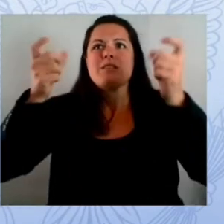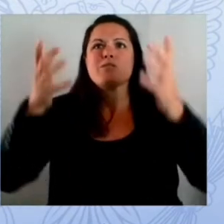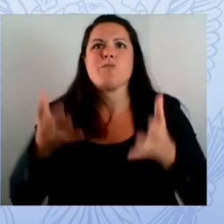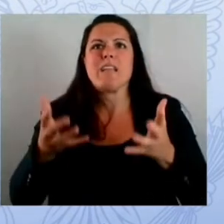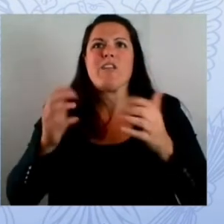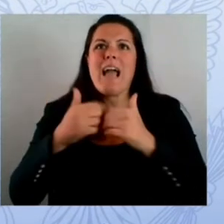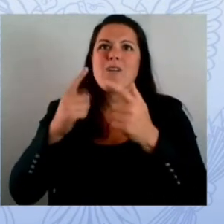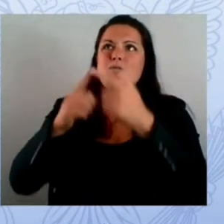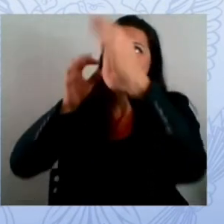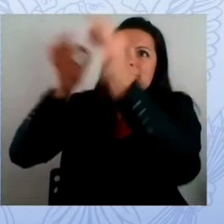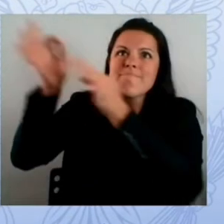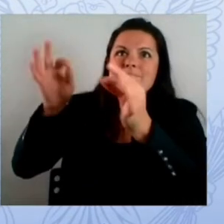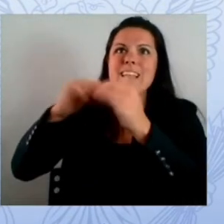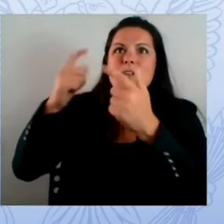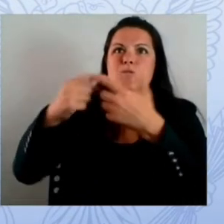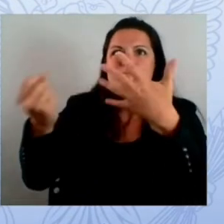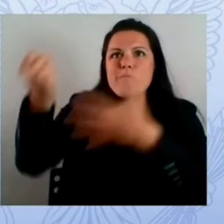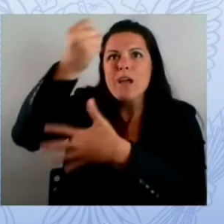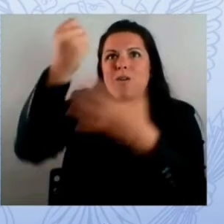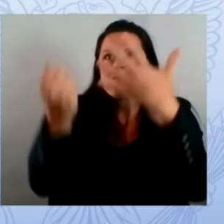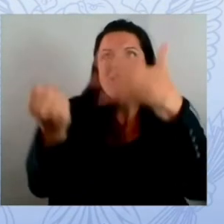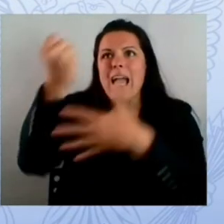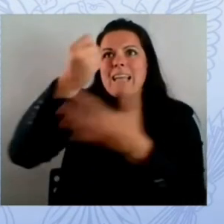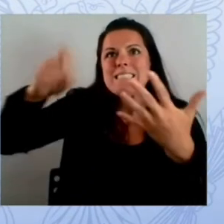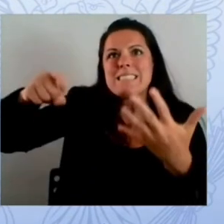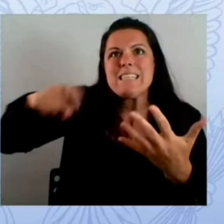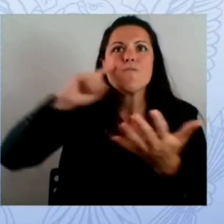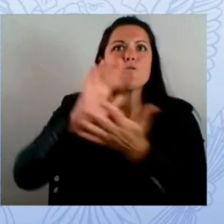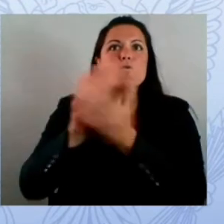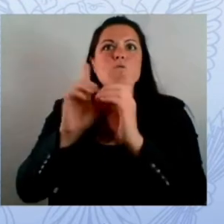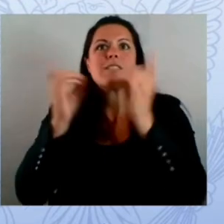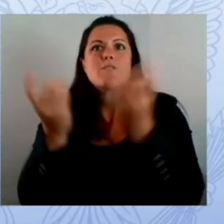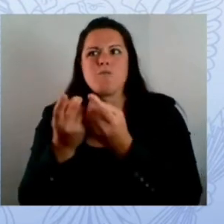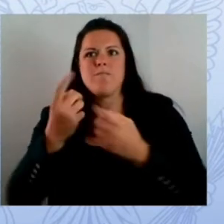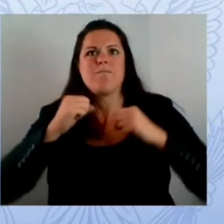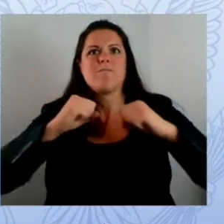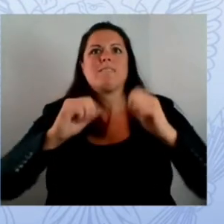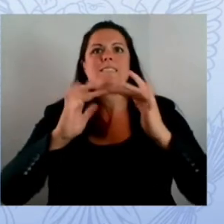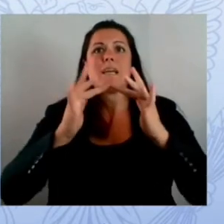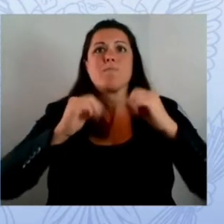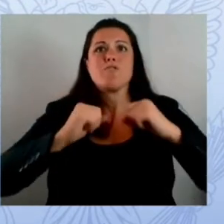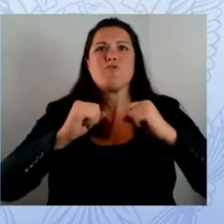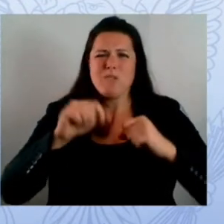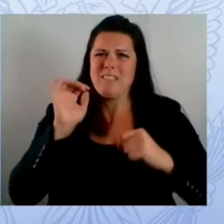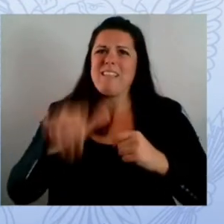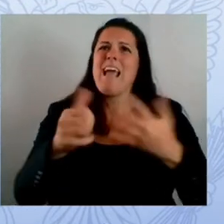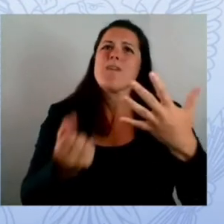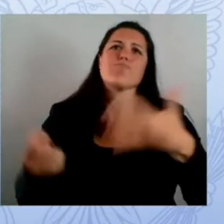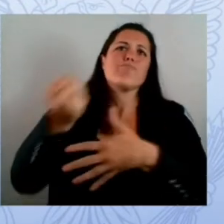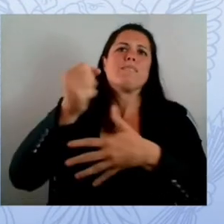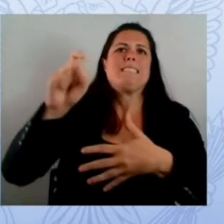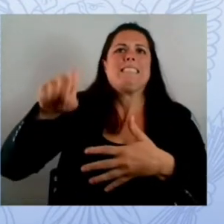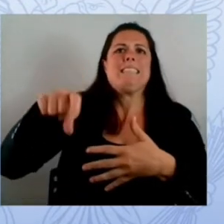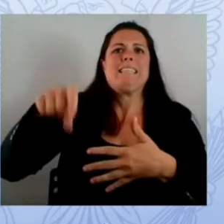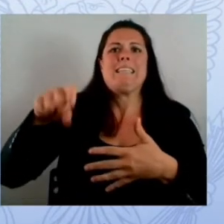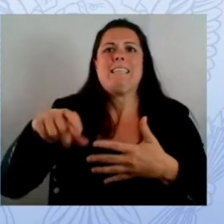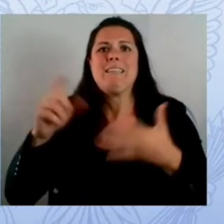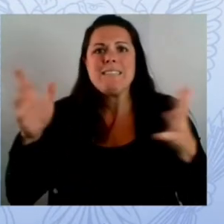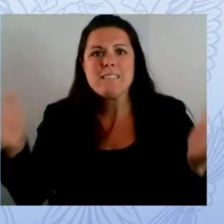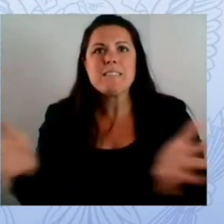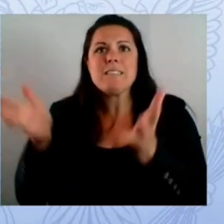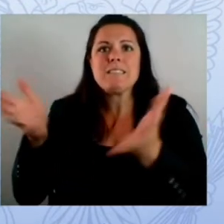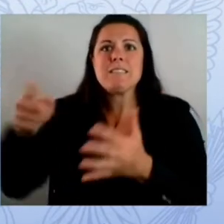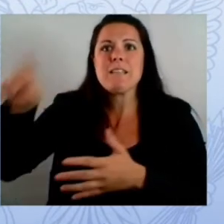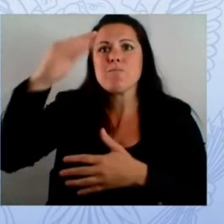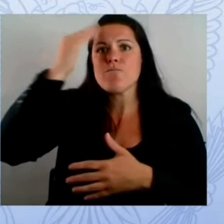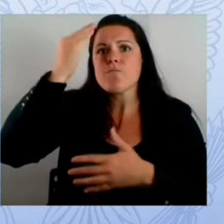to the resources that we're providing to say here are the top three things you can do now you can do today with the limited resources we know that you have believe me i